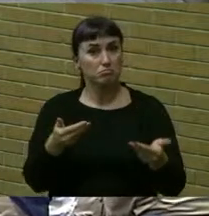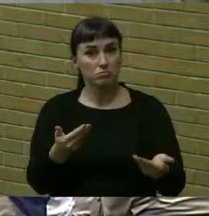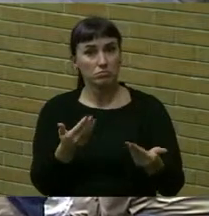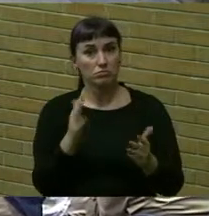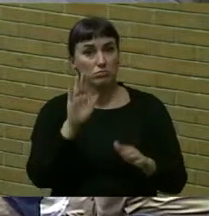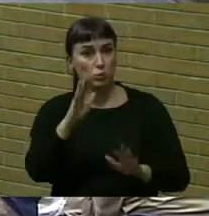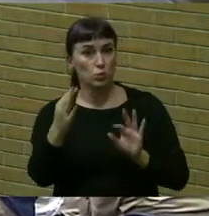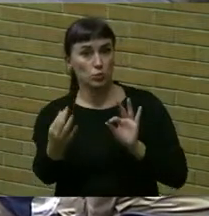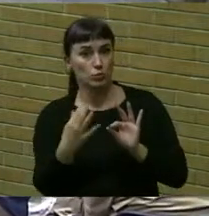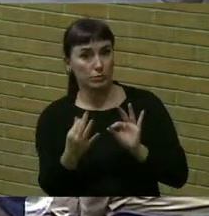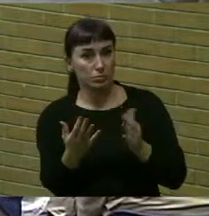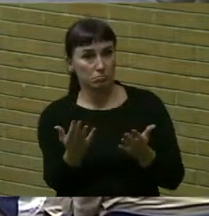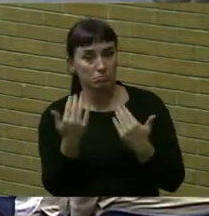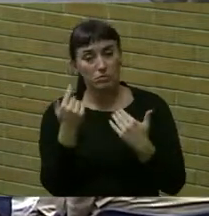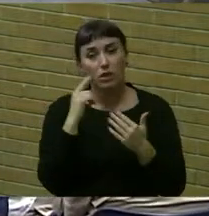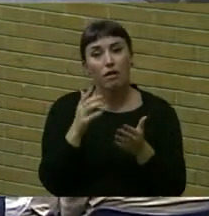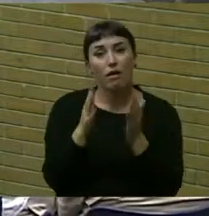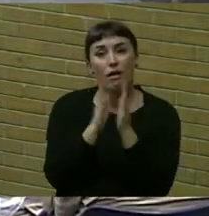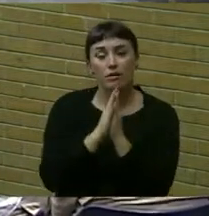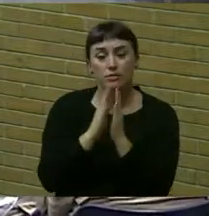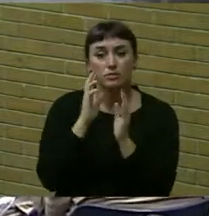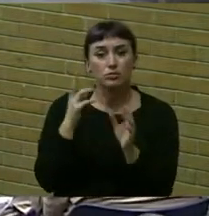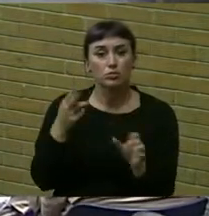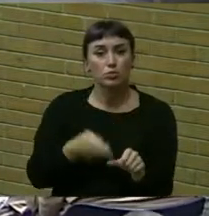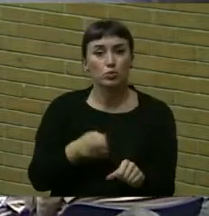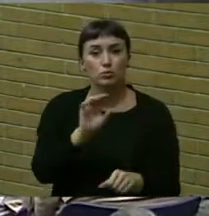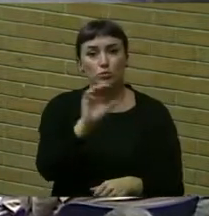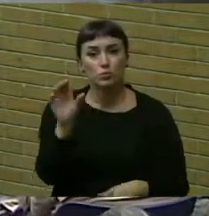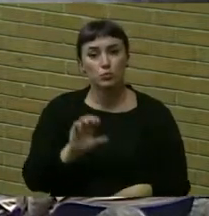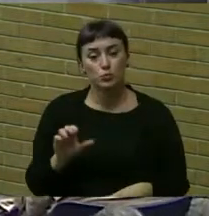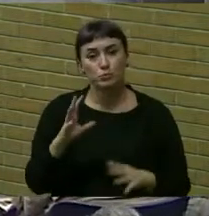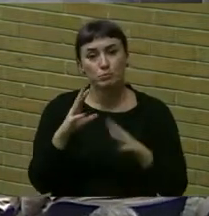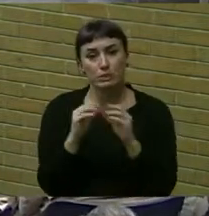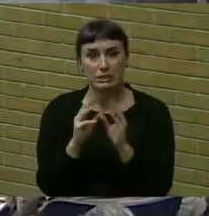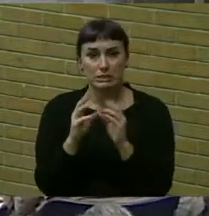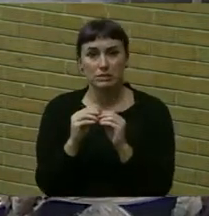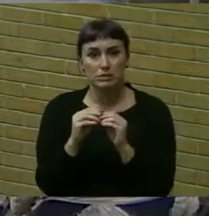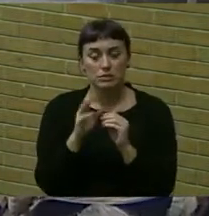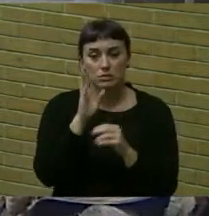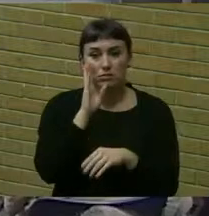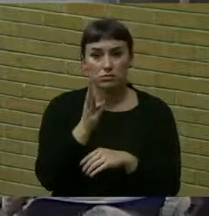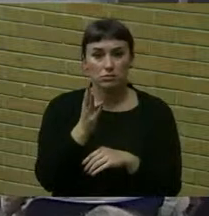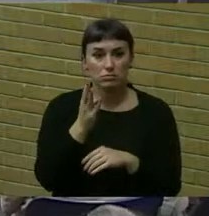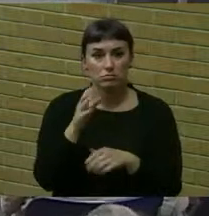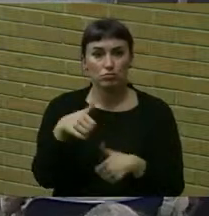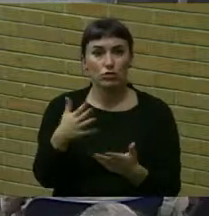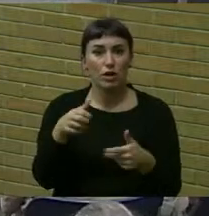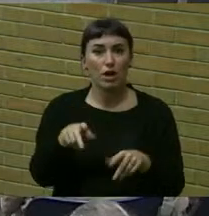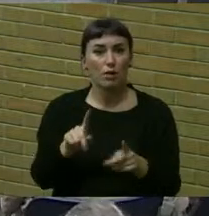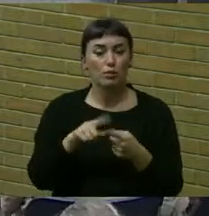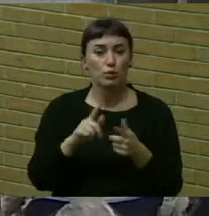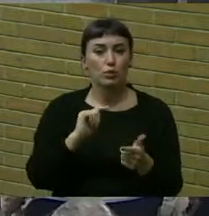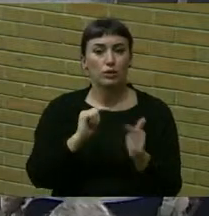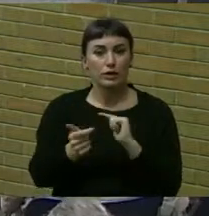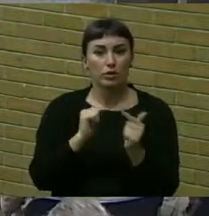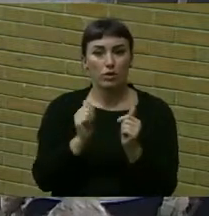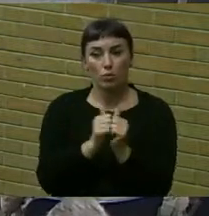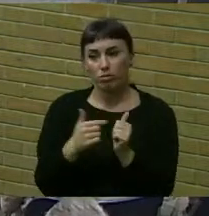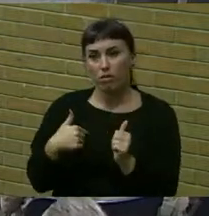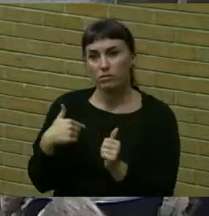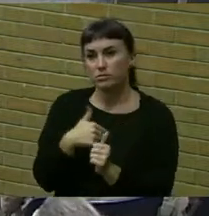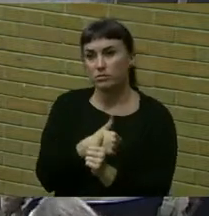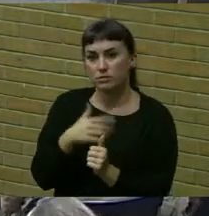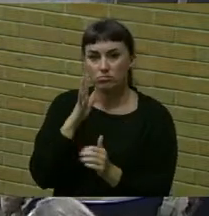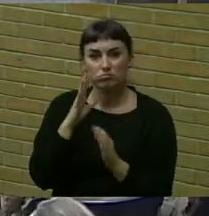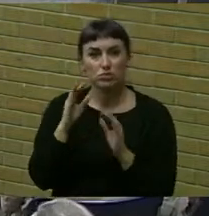input but we would ask that you join the zoom meeting which will give you the opportunity to interact with us